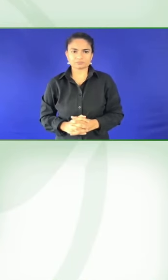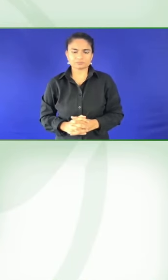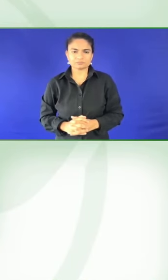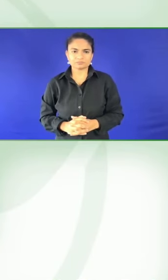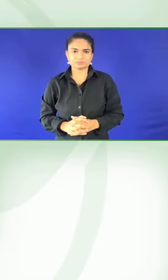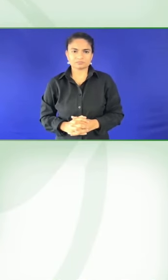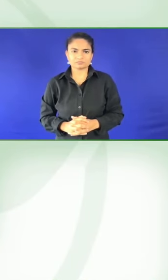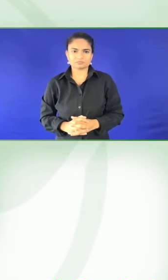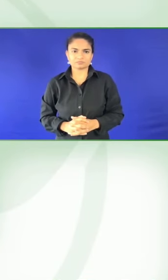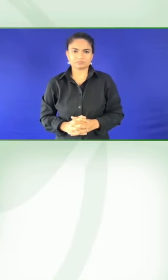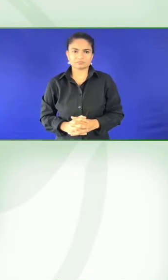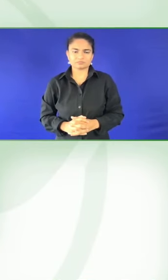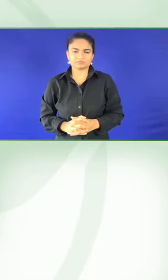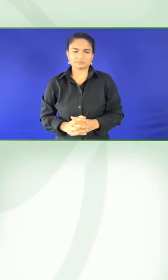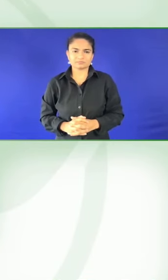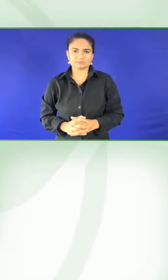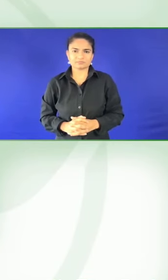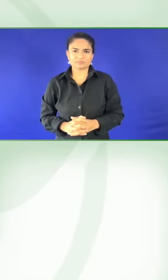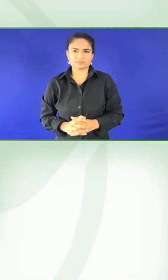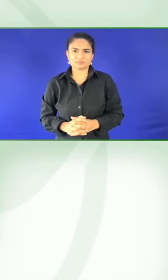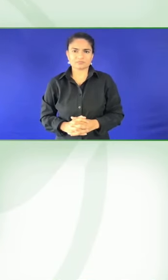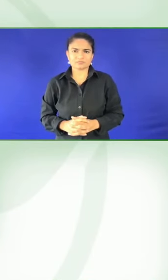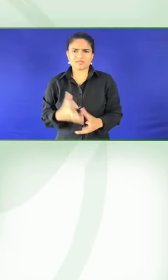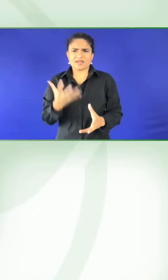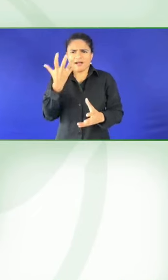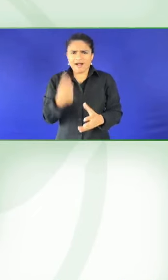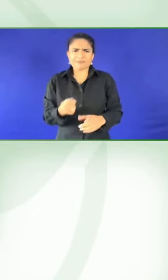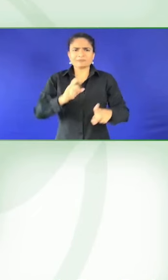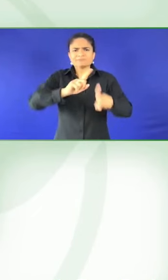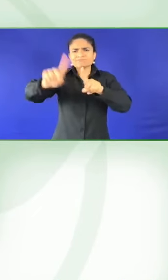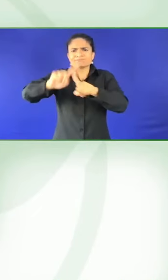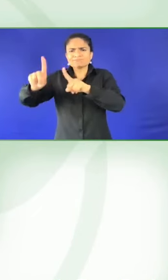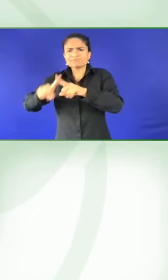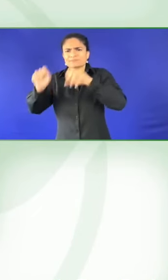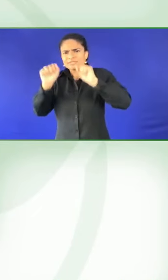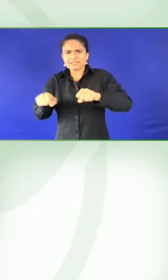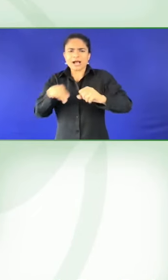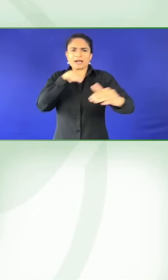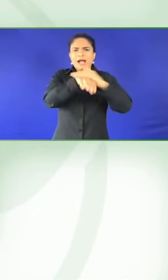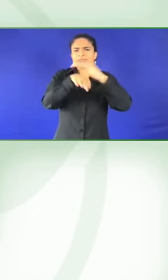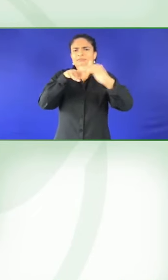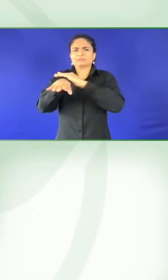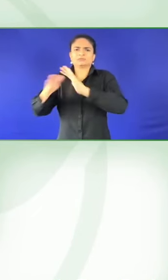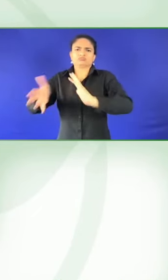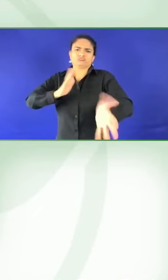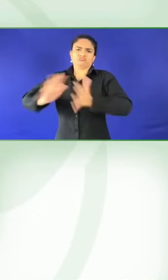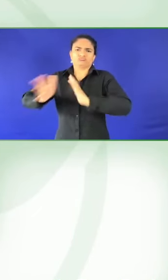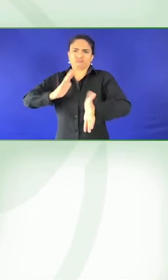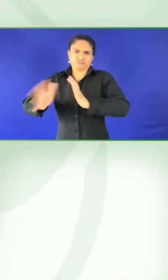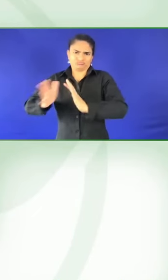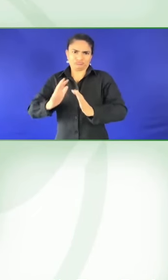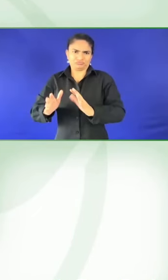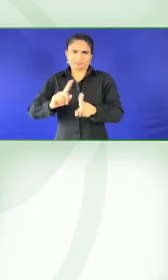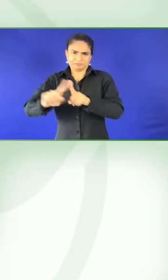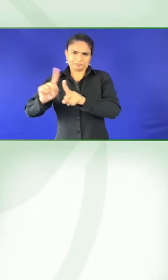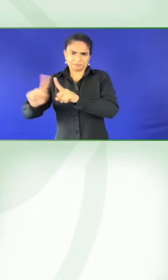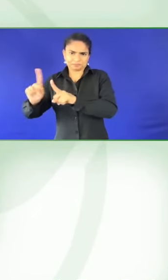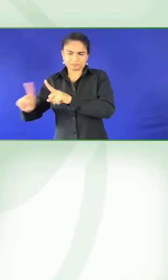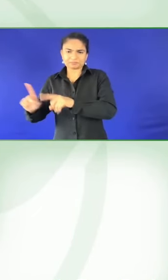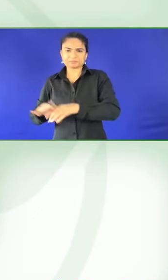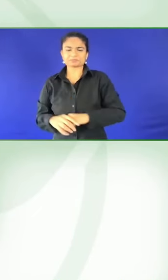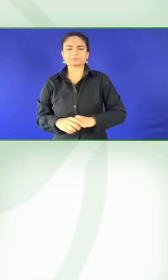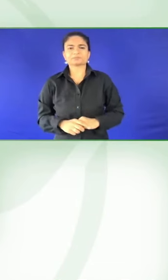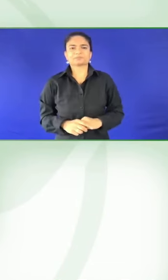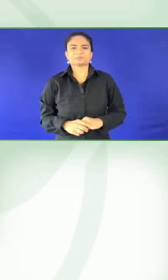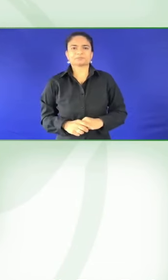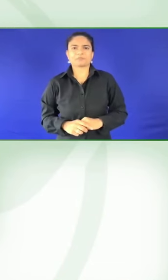you. I think it's a wonderful example of thinking beyond functional, which I said at the start. It's this idea that assistive technology moving forward